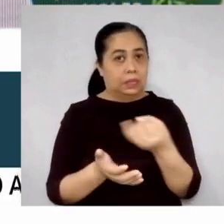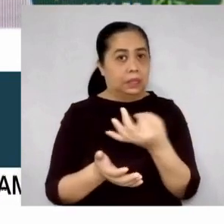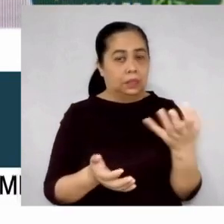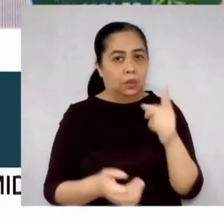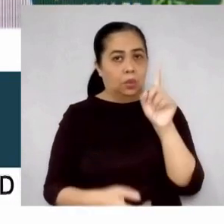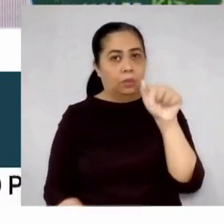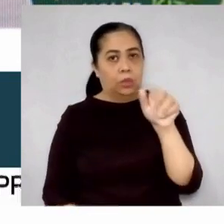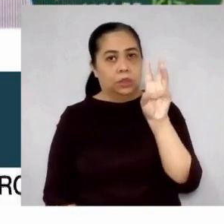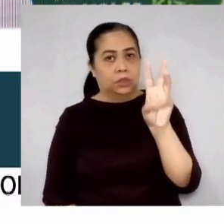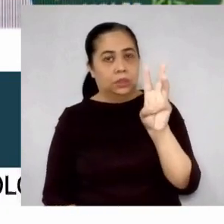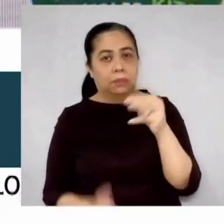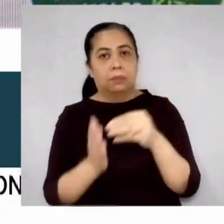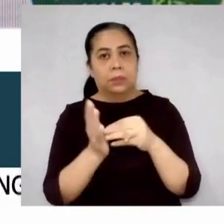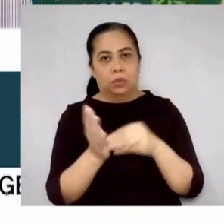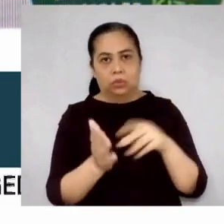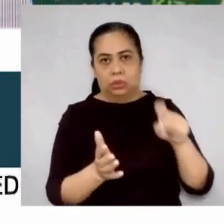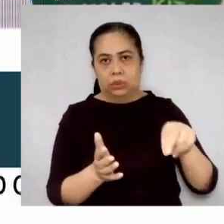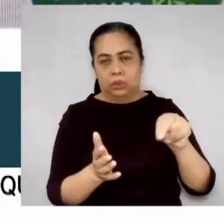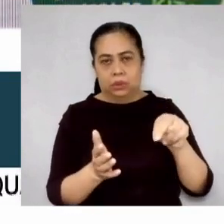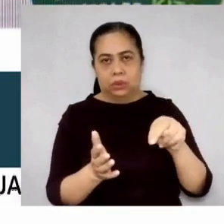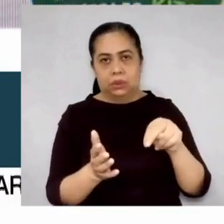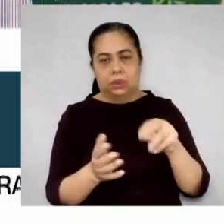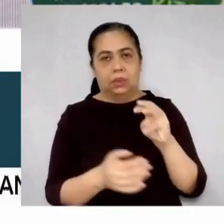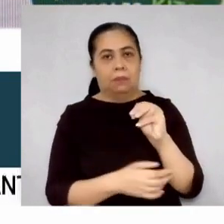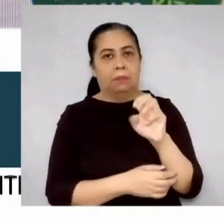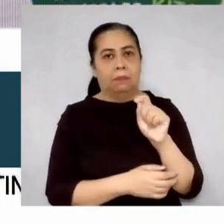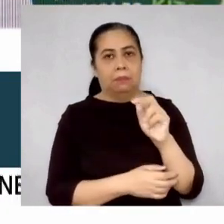million metric tons.